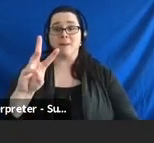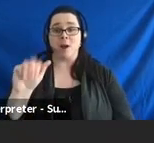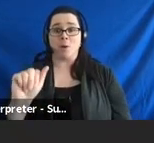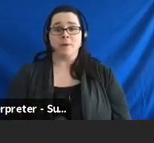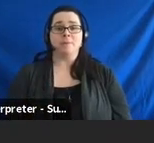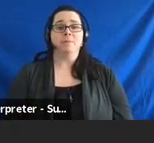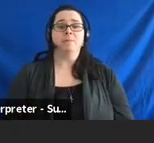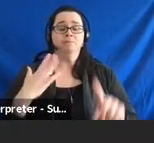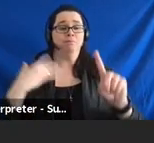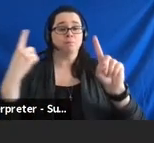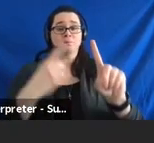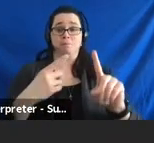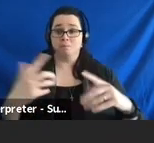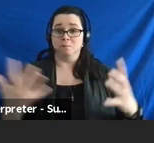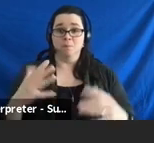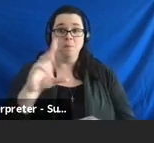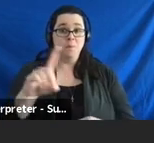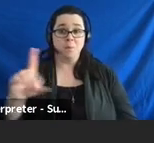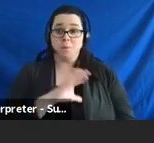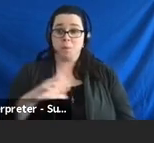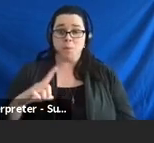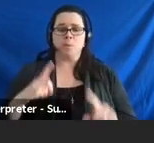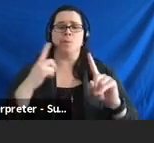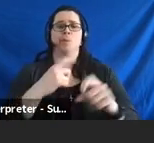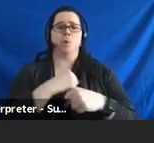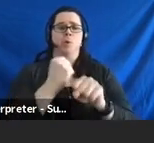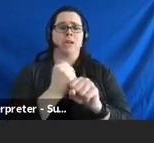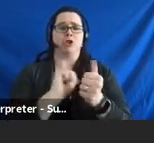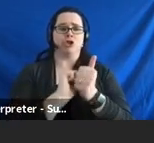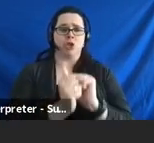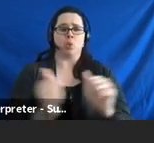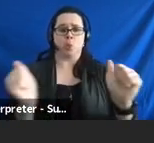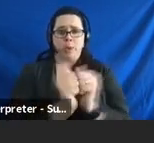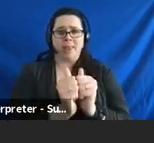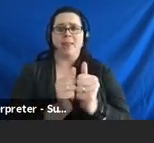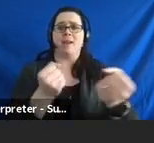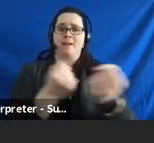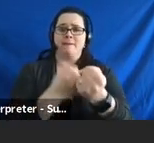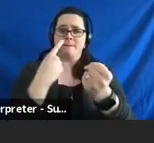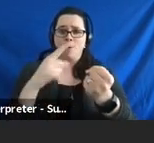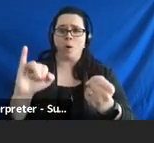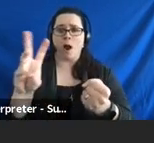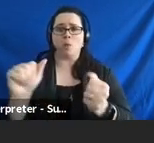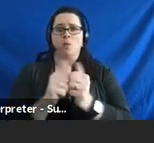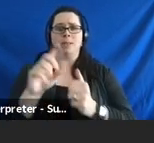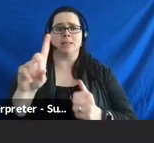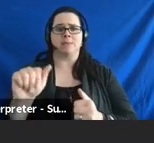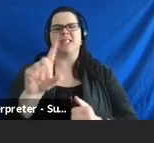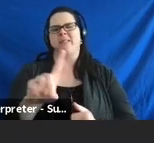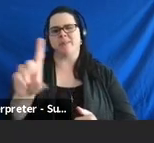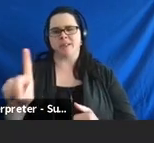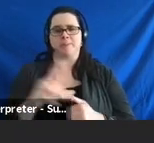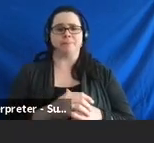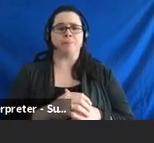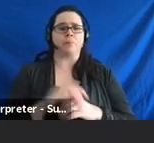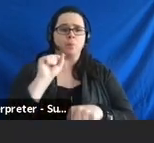Our mission at the DD Council is to create change with and for Iowans with developmental disabilities, work,